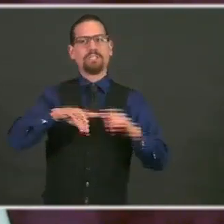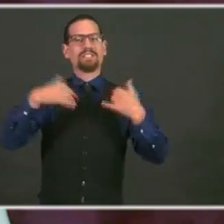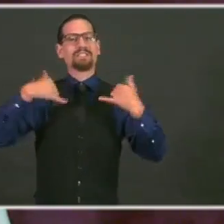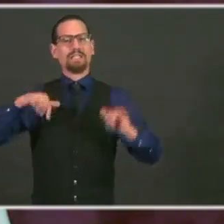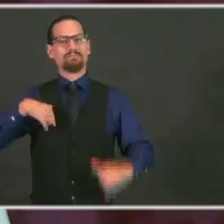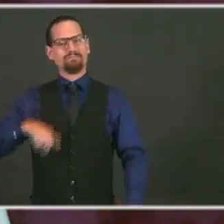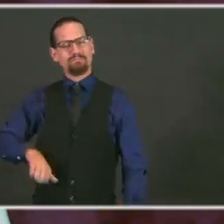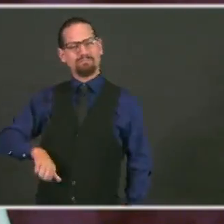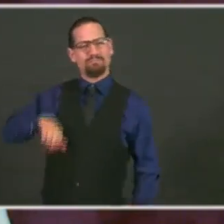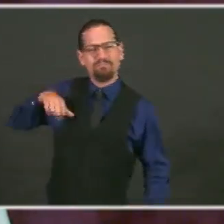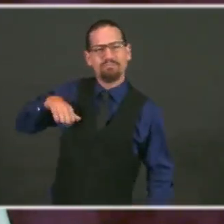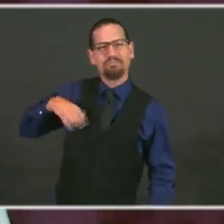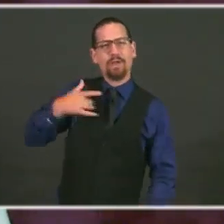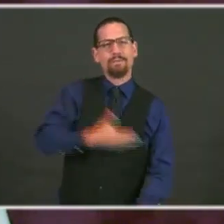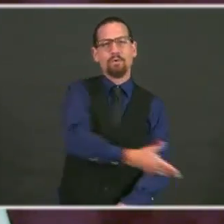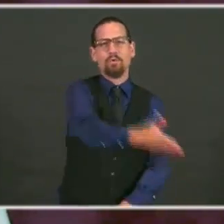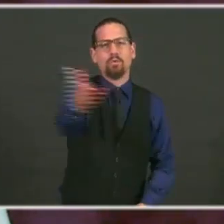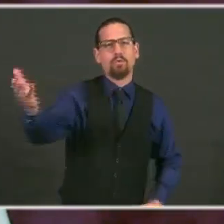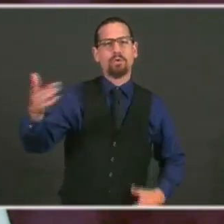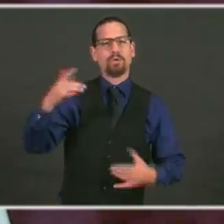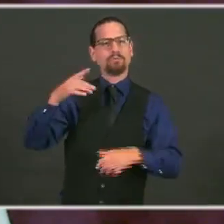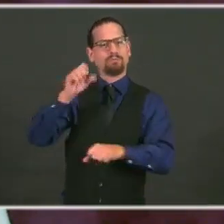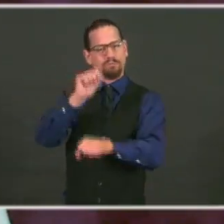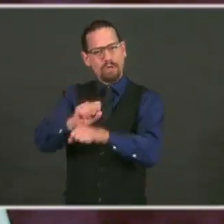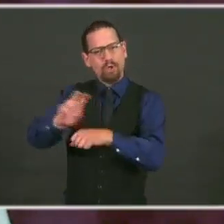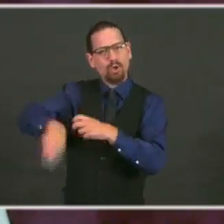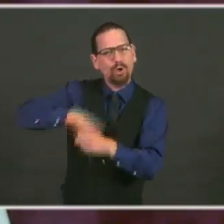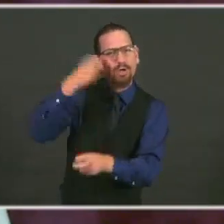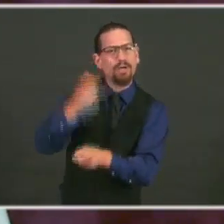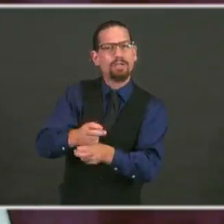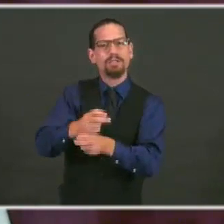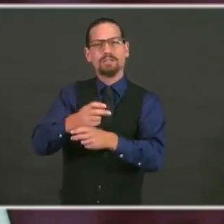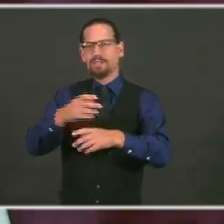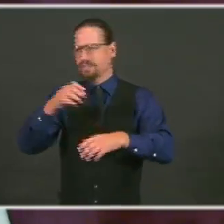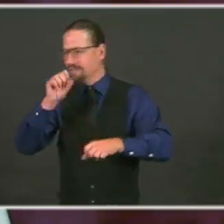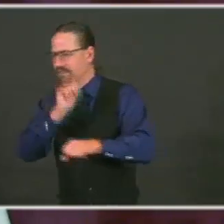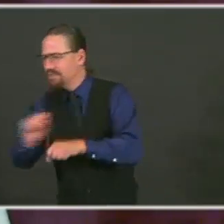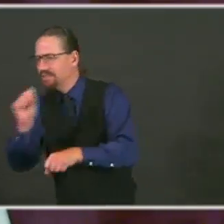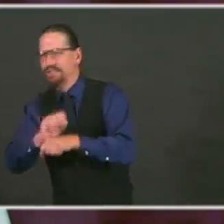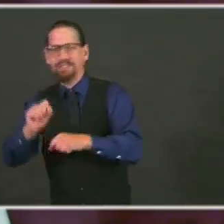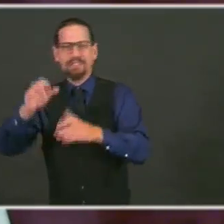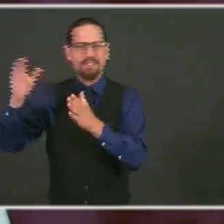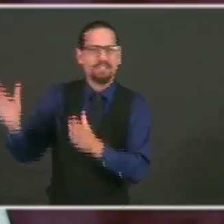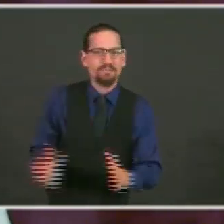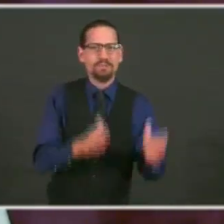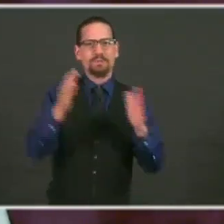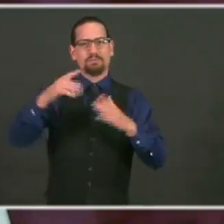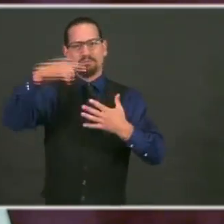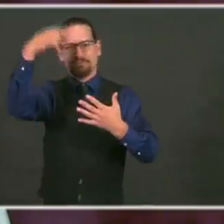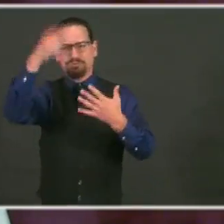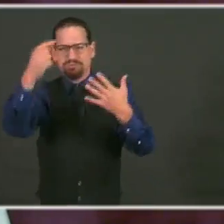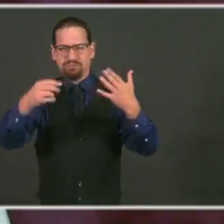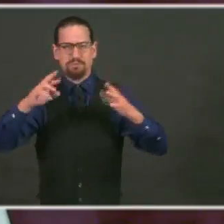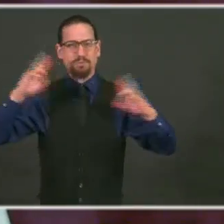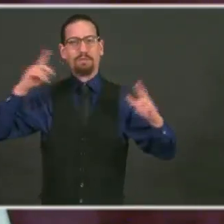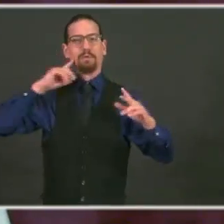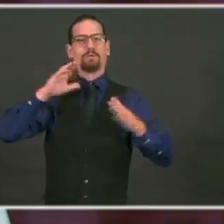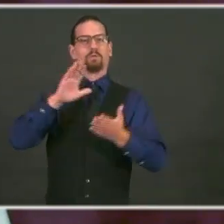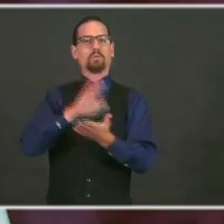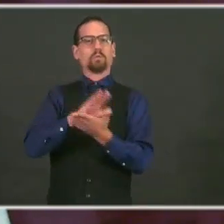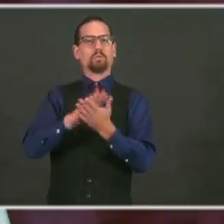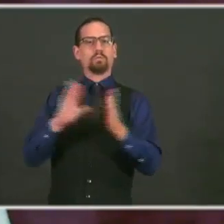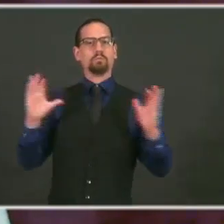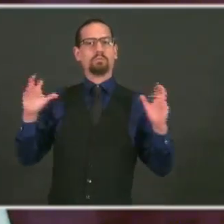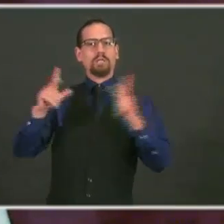worked so hard in order to get these kids back to school. The vast majority of students in Rhode Island, over